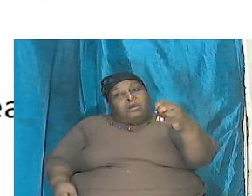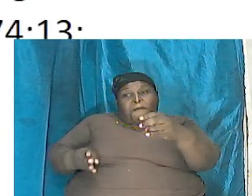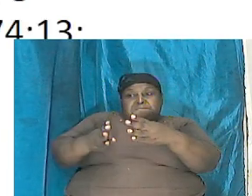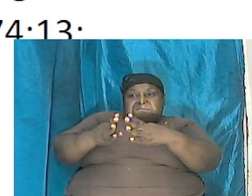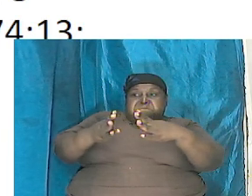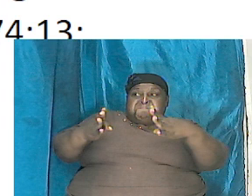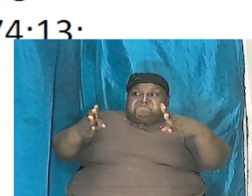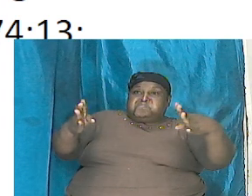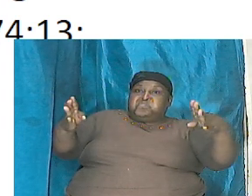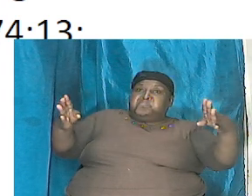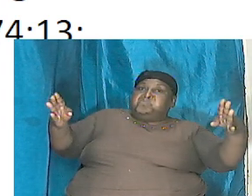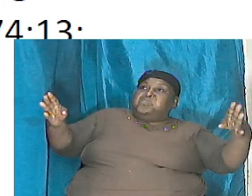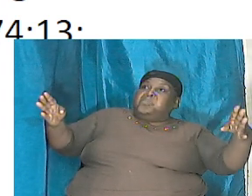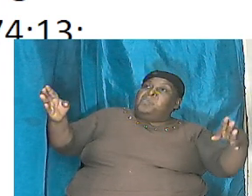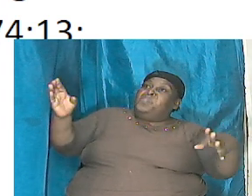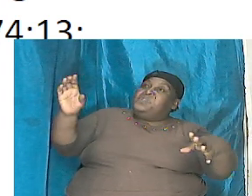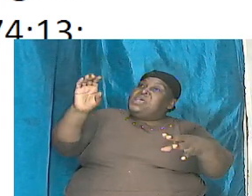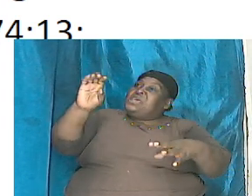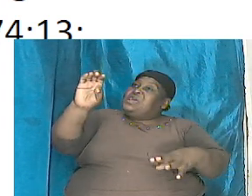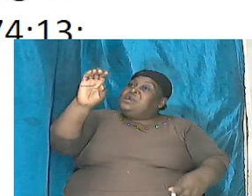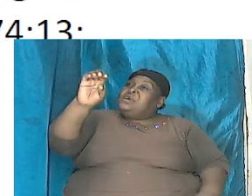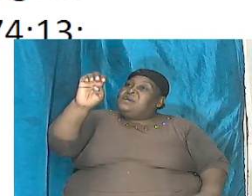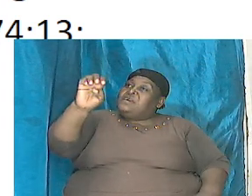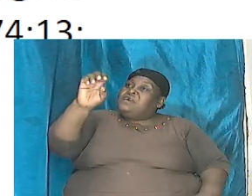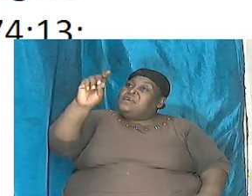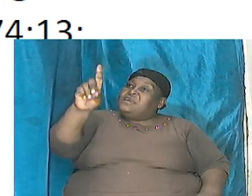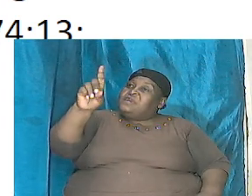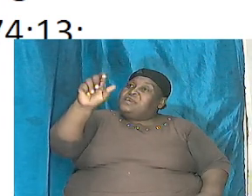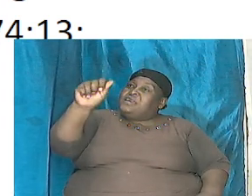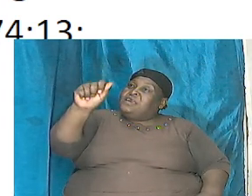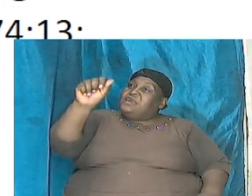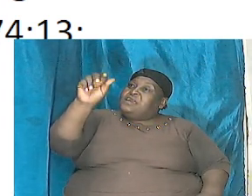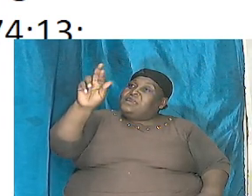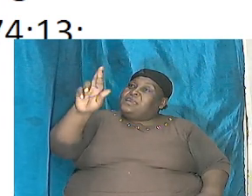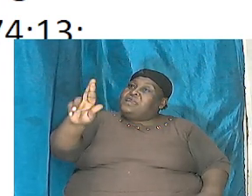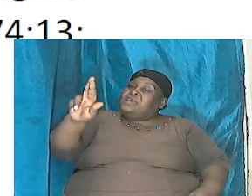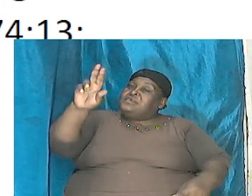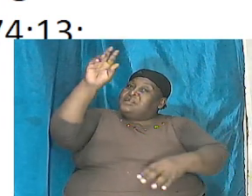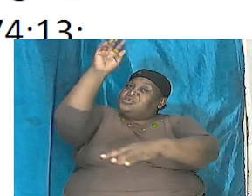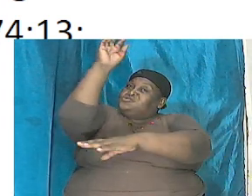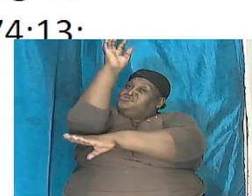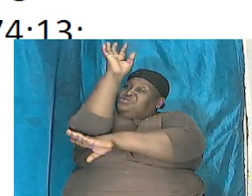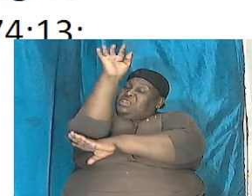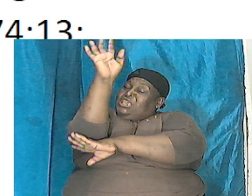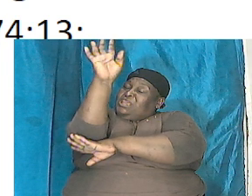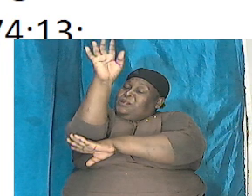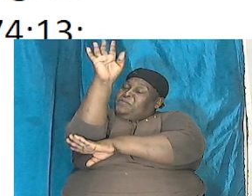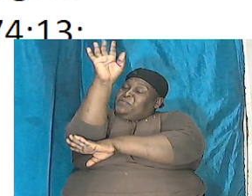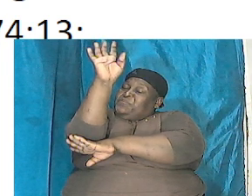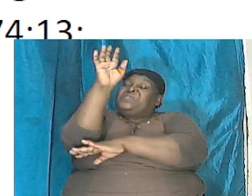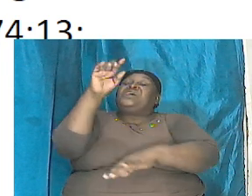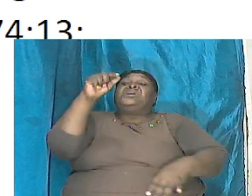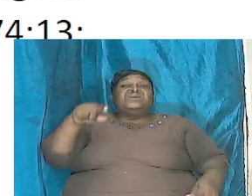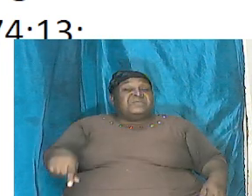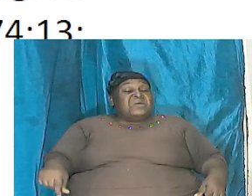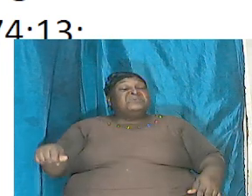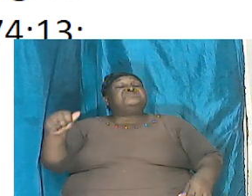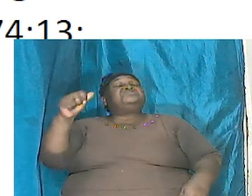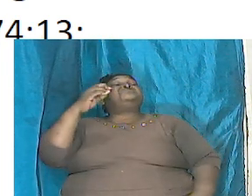massive cedar tree brothers and sisters this animal